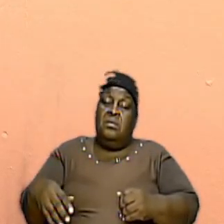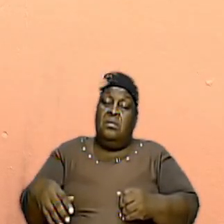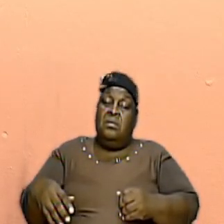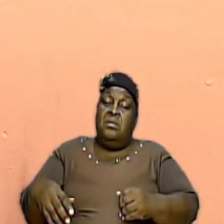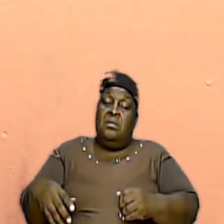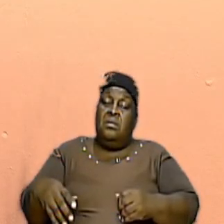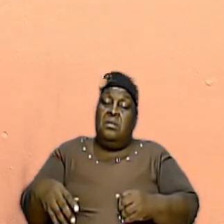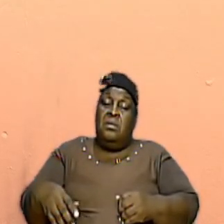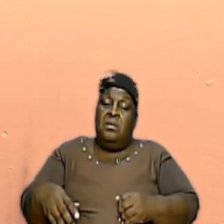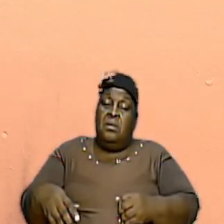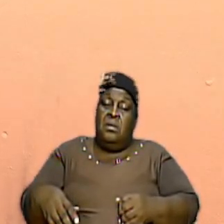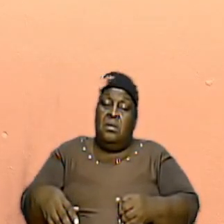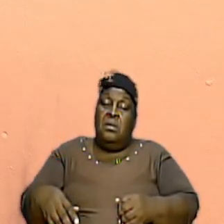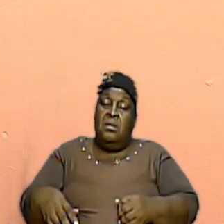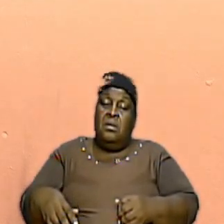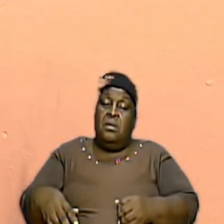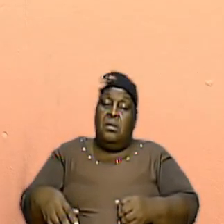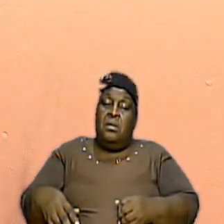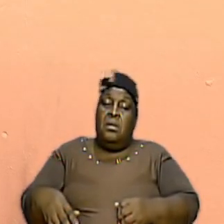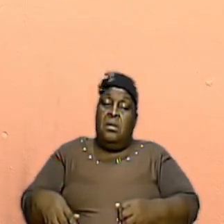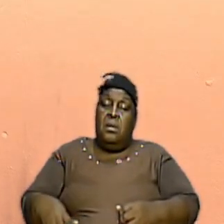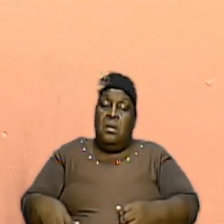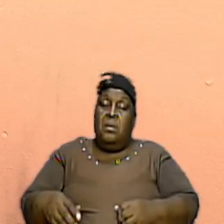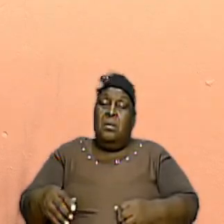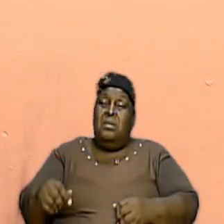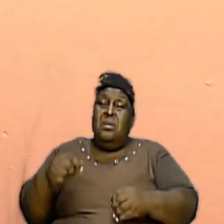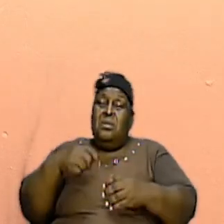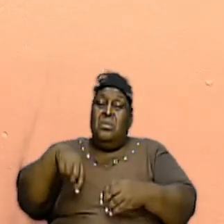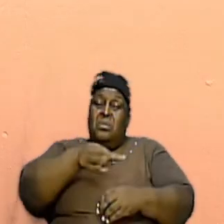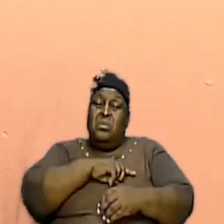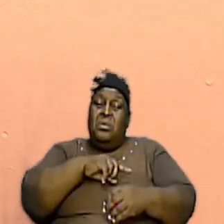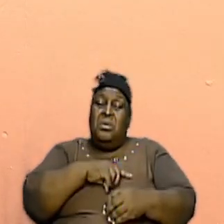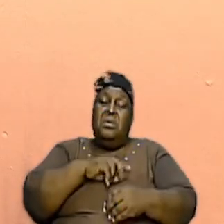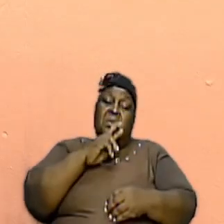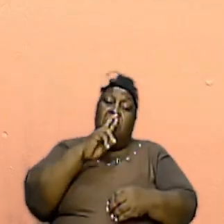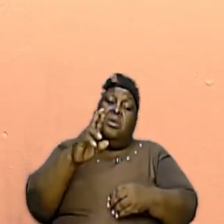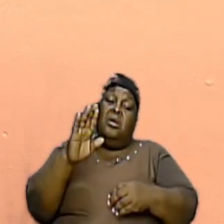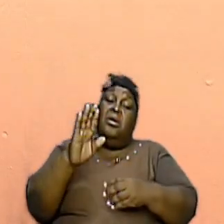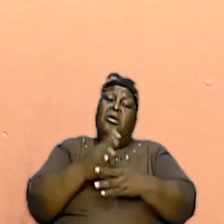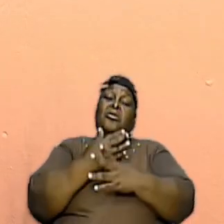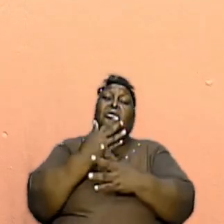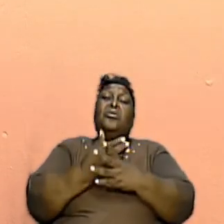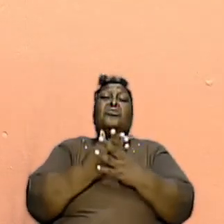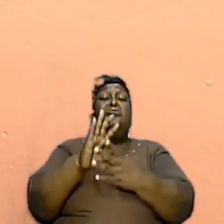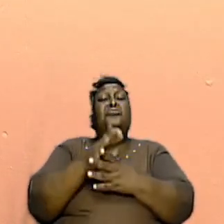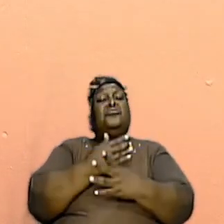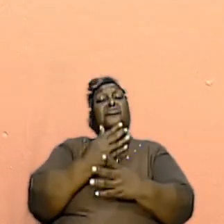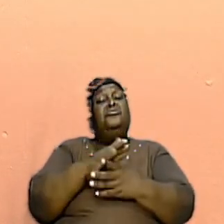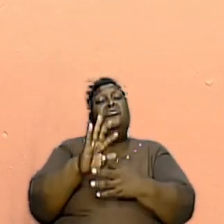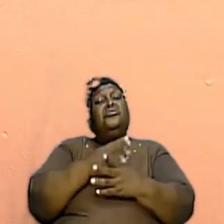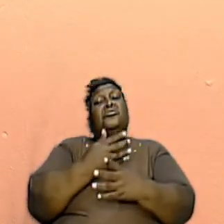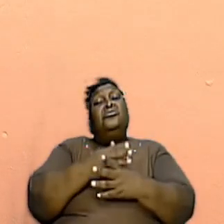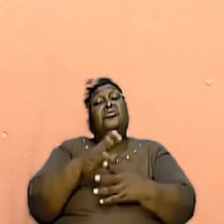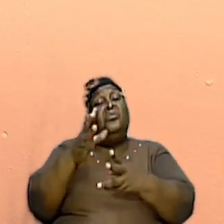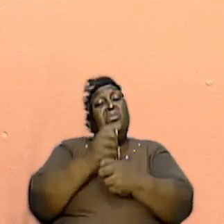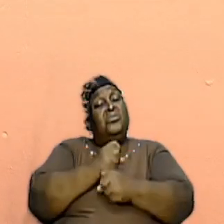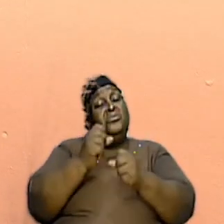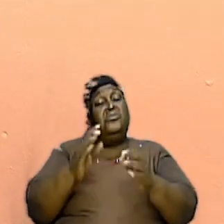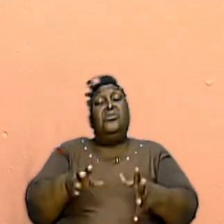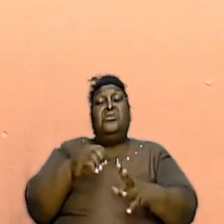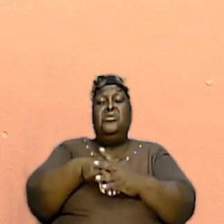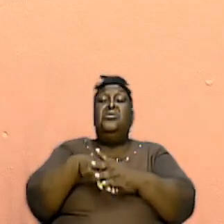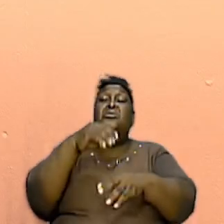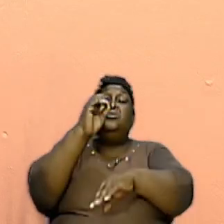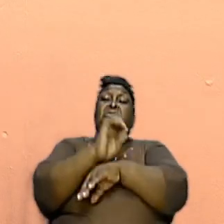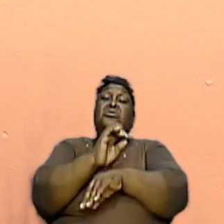impression that we are shareholders in the church but Jesus